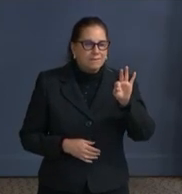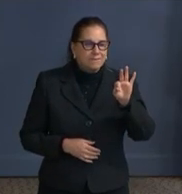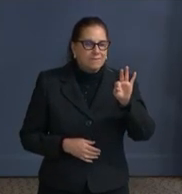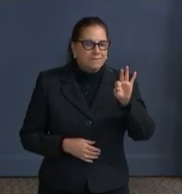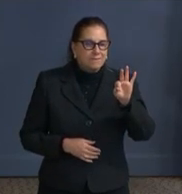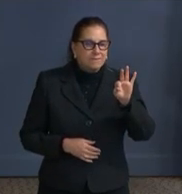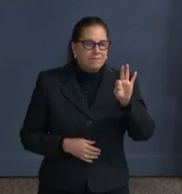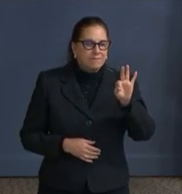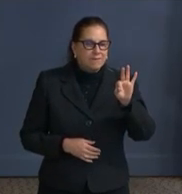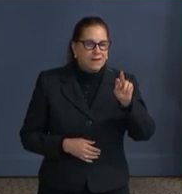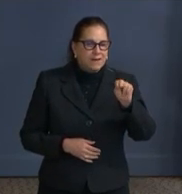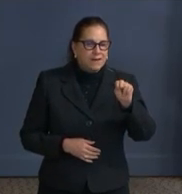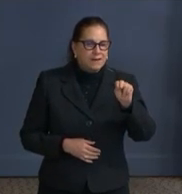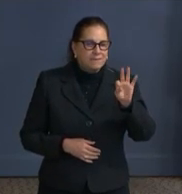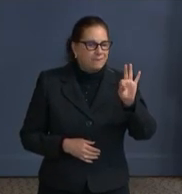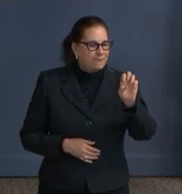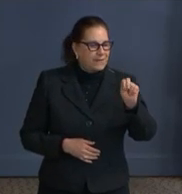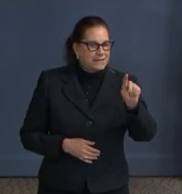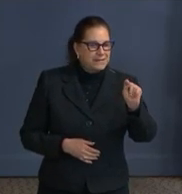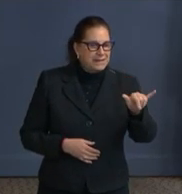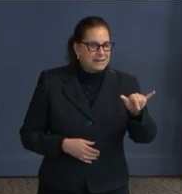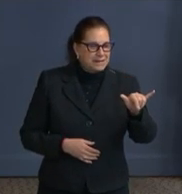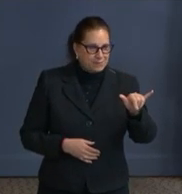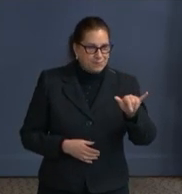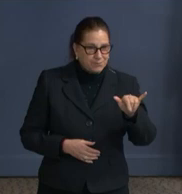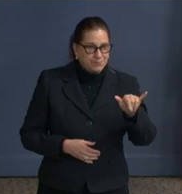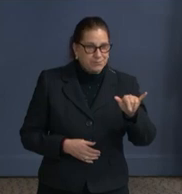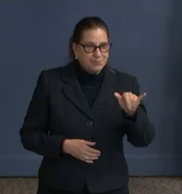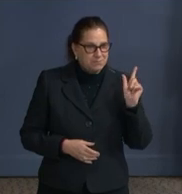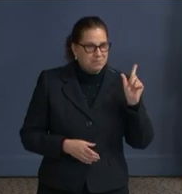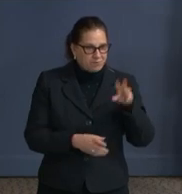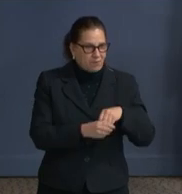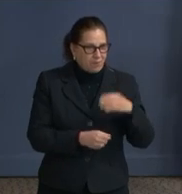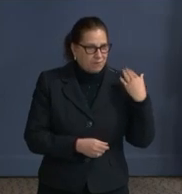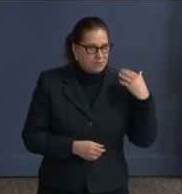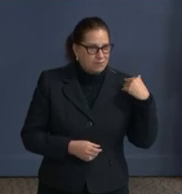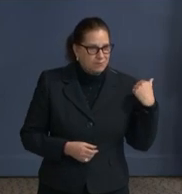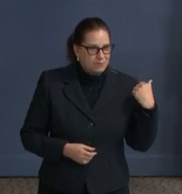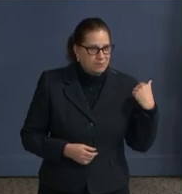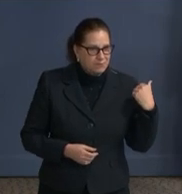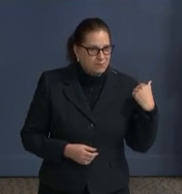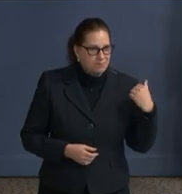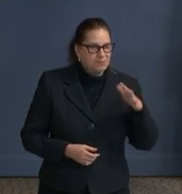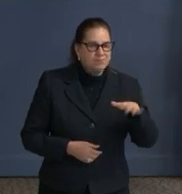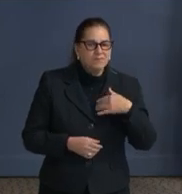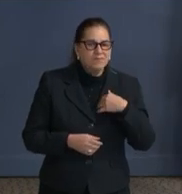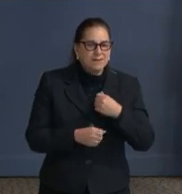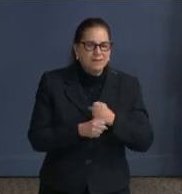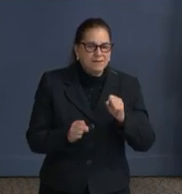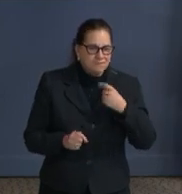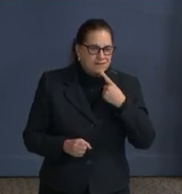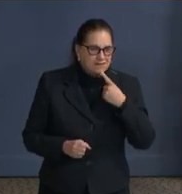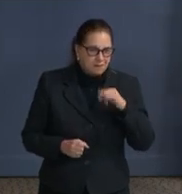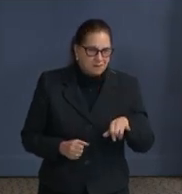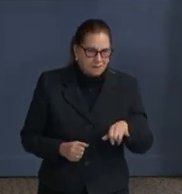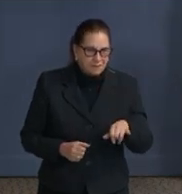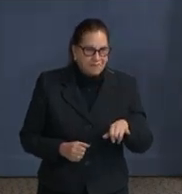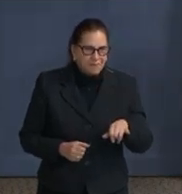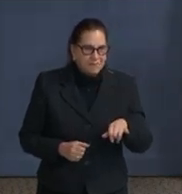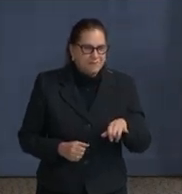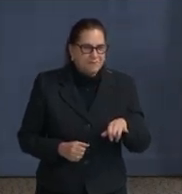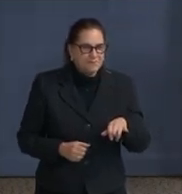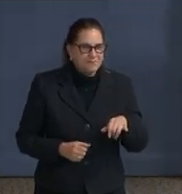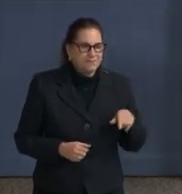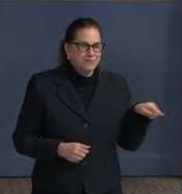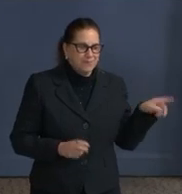And with that long set of credentials, I think I can safely say that Kevin is at home and D.C. government, and